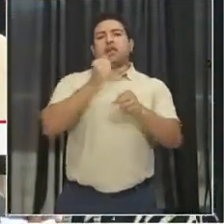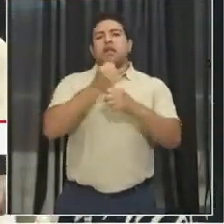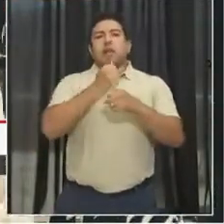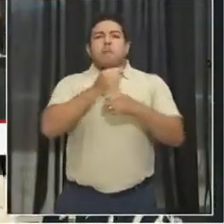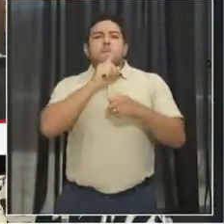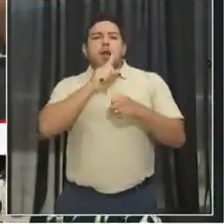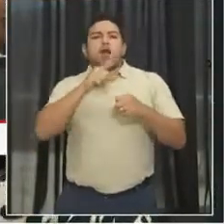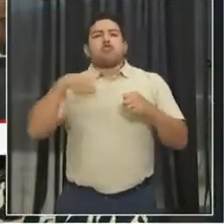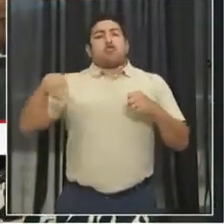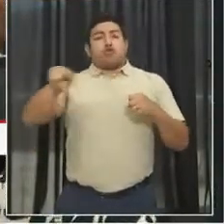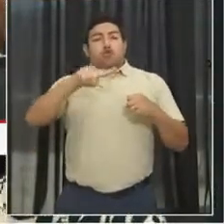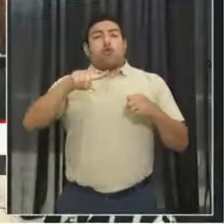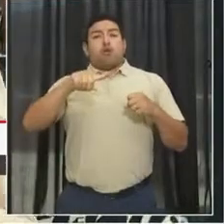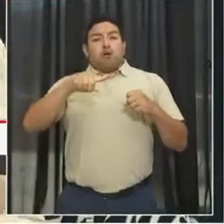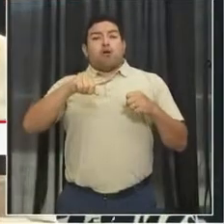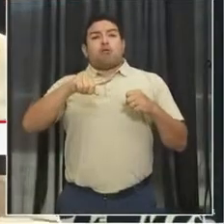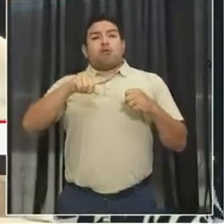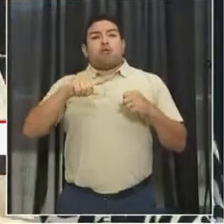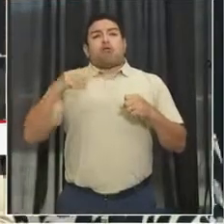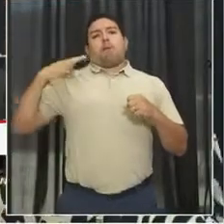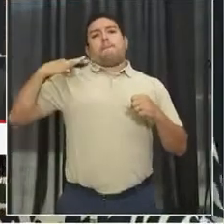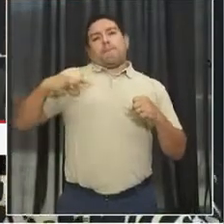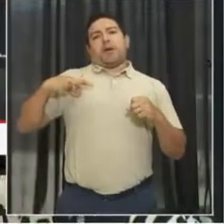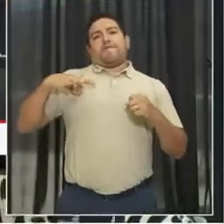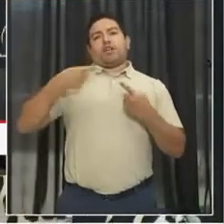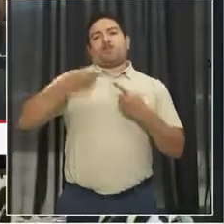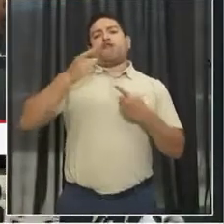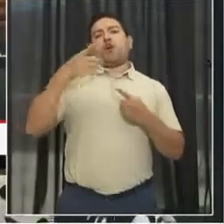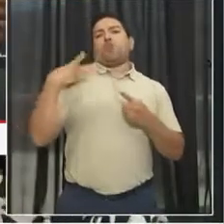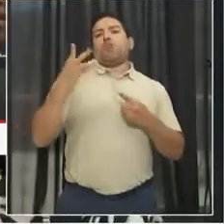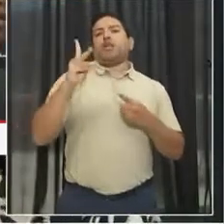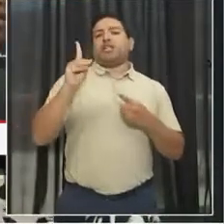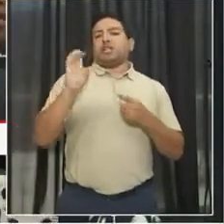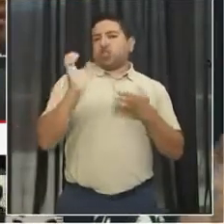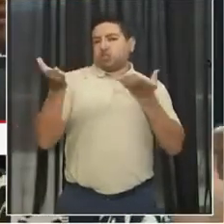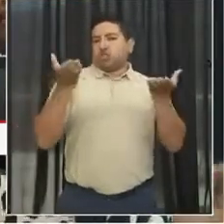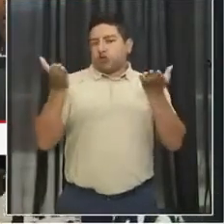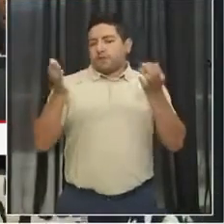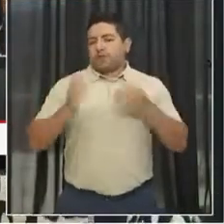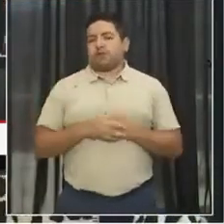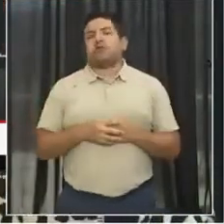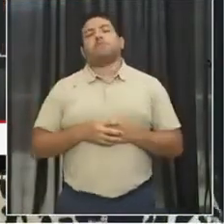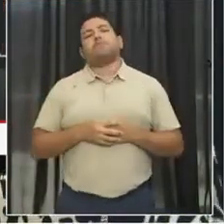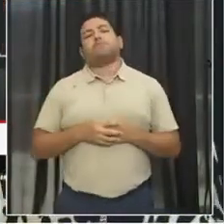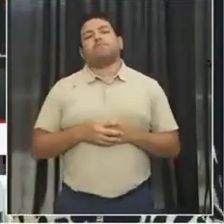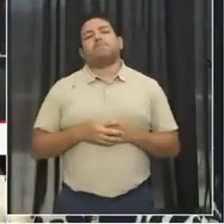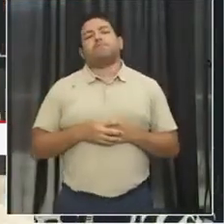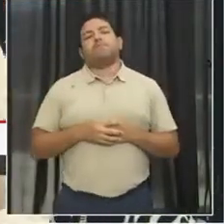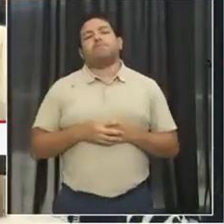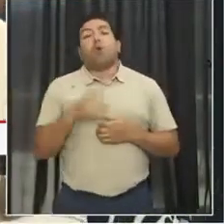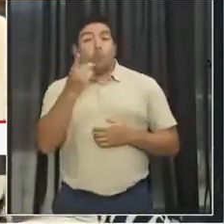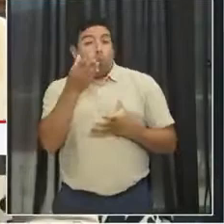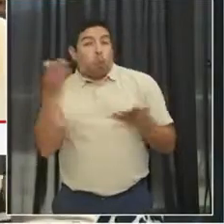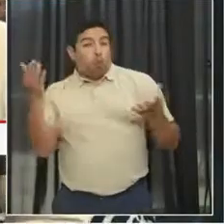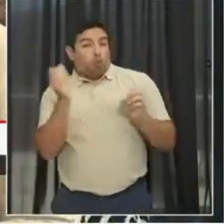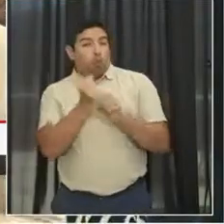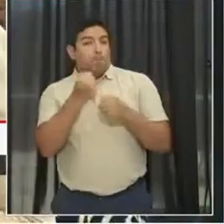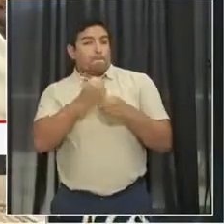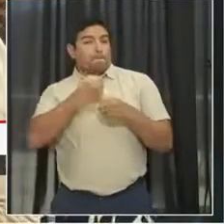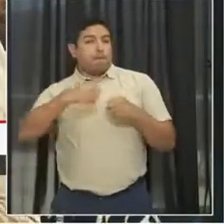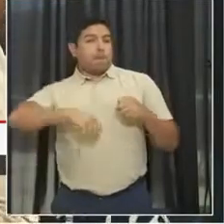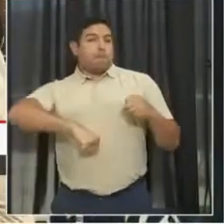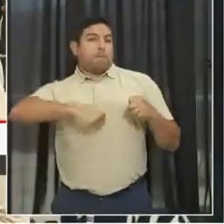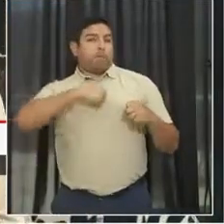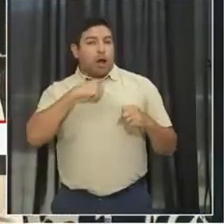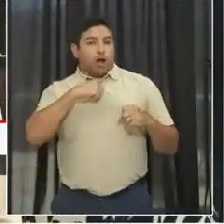that you are getting everything you need from the city. You know, one of the things that makes me most proud, and now I'll end here,